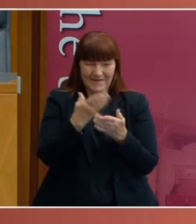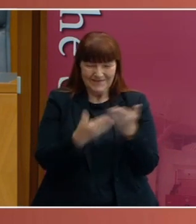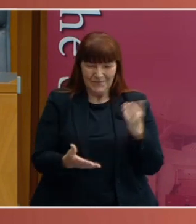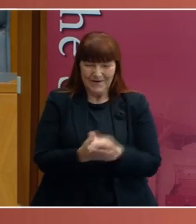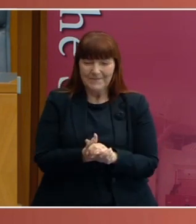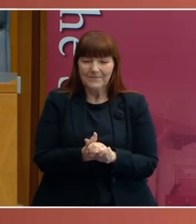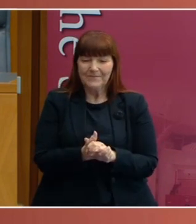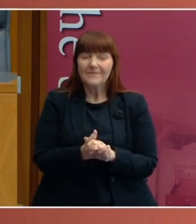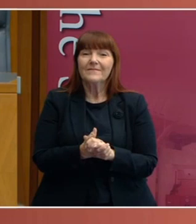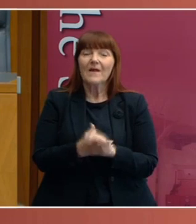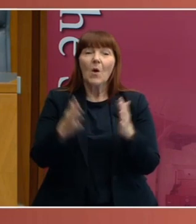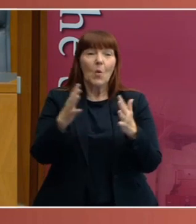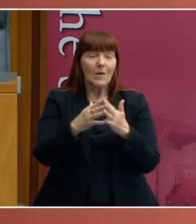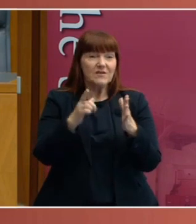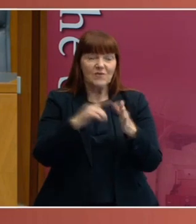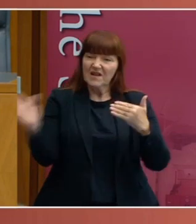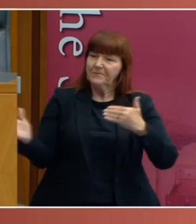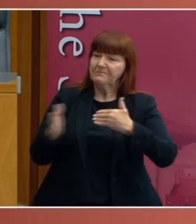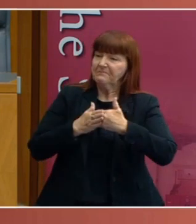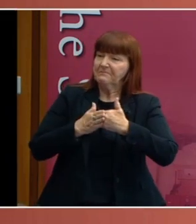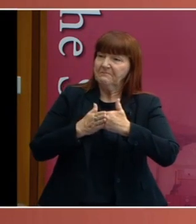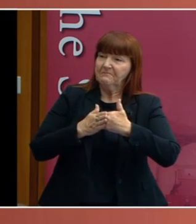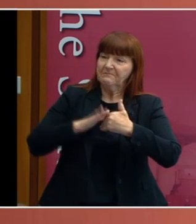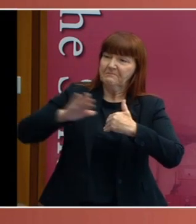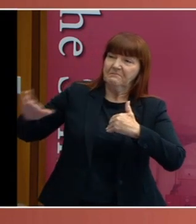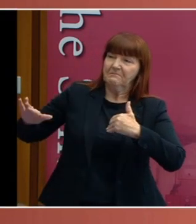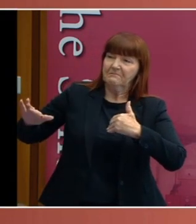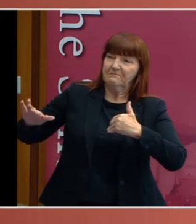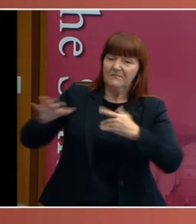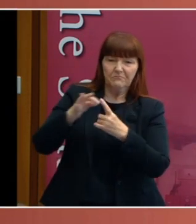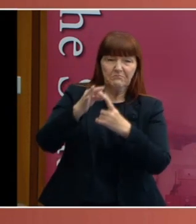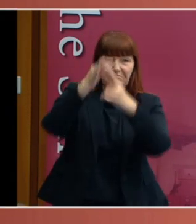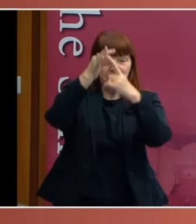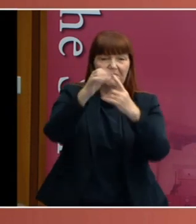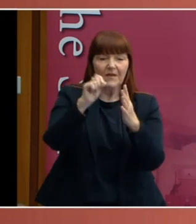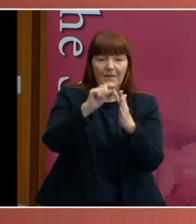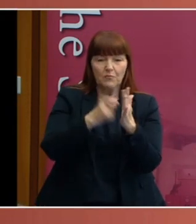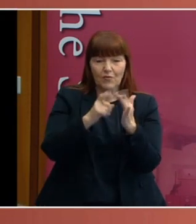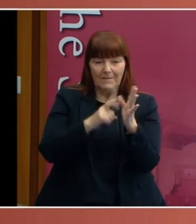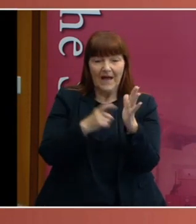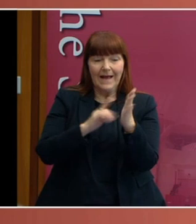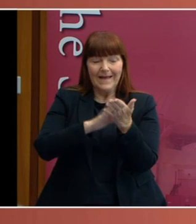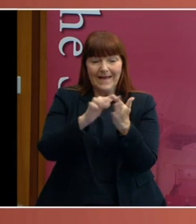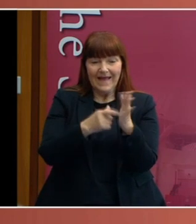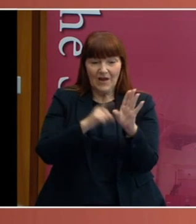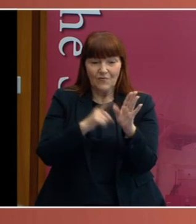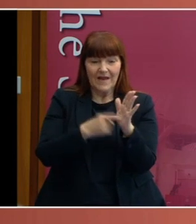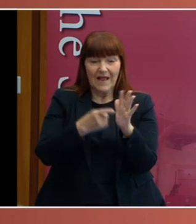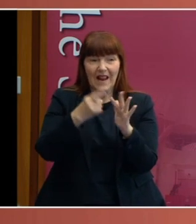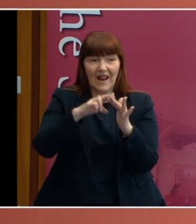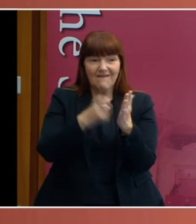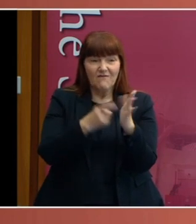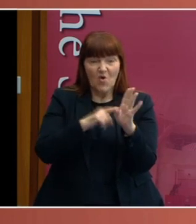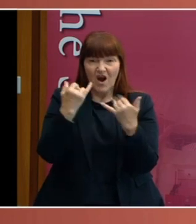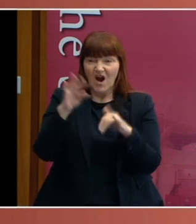when the Western Australians slammed the border shut, the Premier, Henry Lafroy, found himself on the wrong side of the